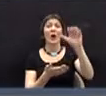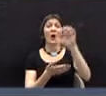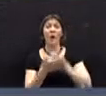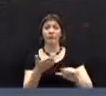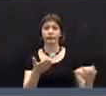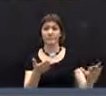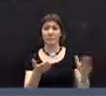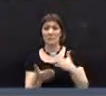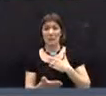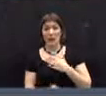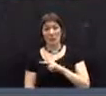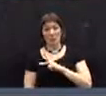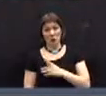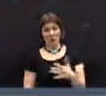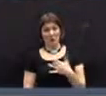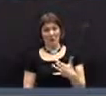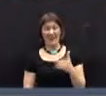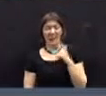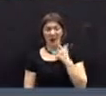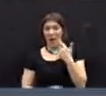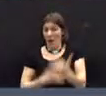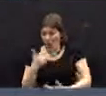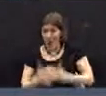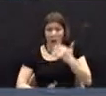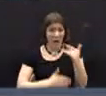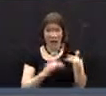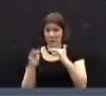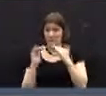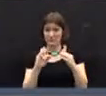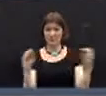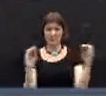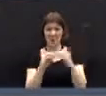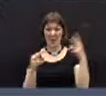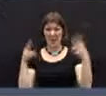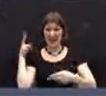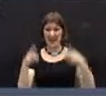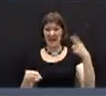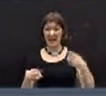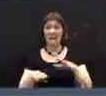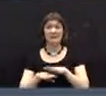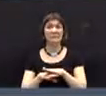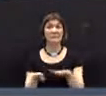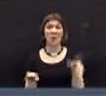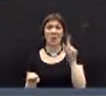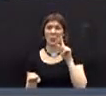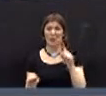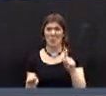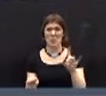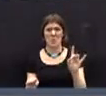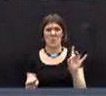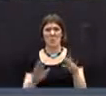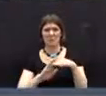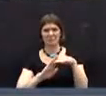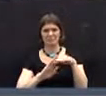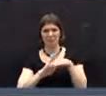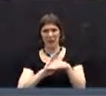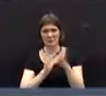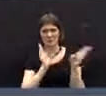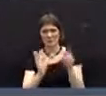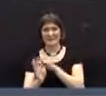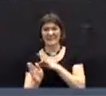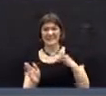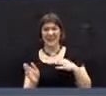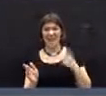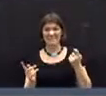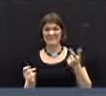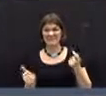It's my personal perspective, having been through all of this, that any additional cuts would result in cuts in staff